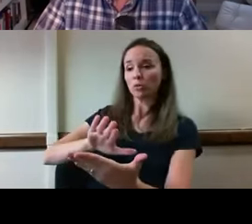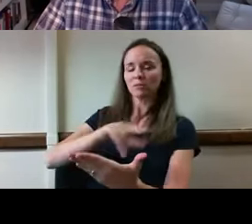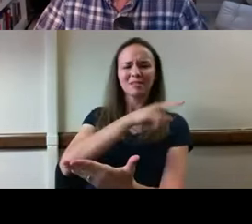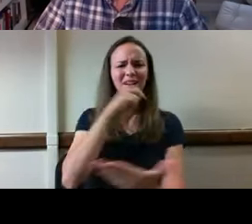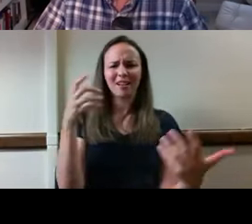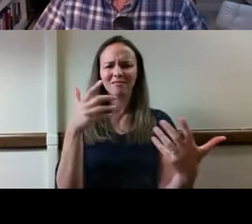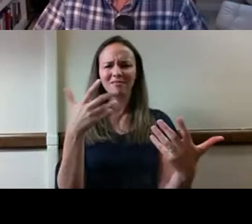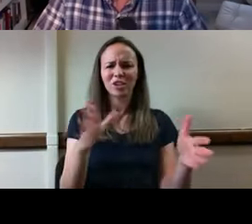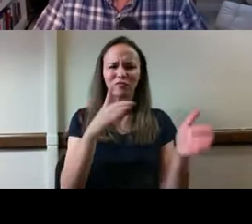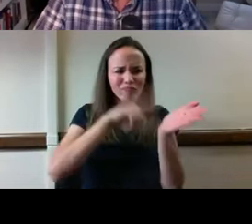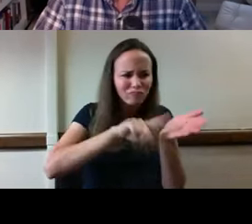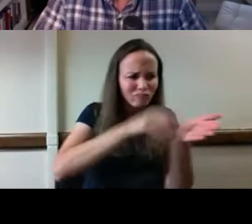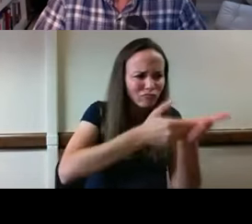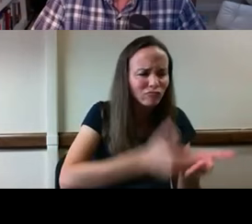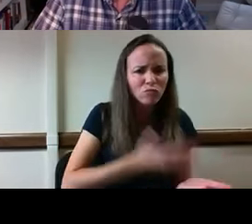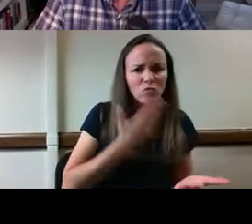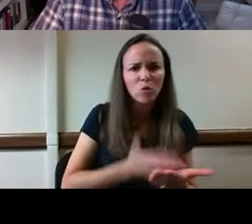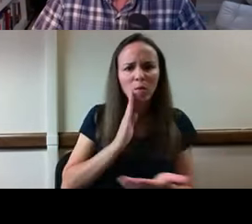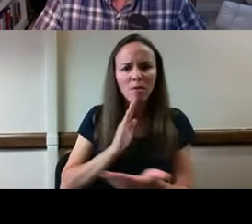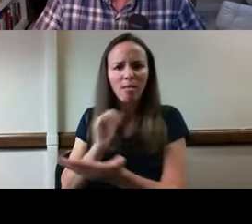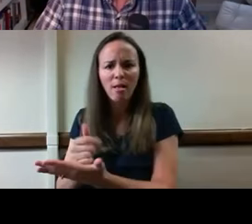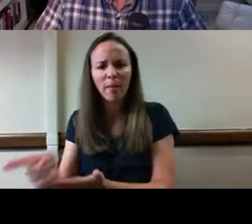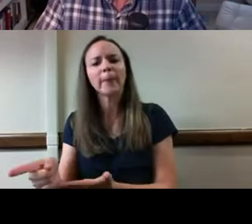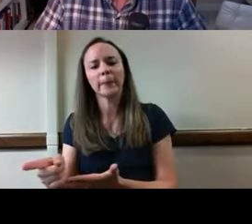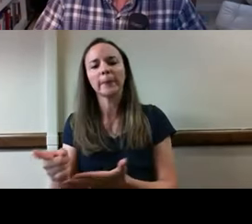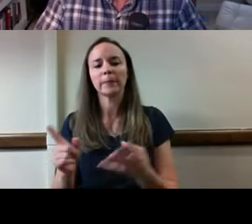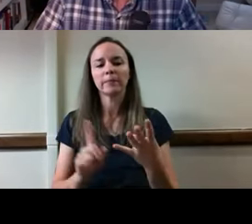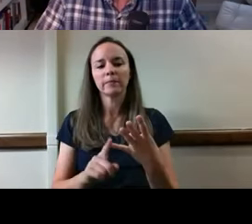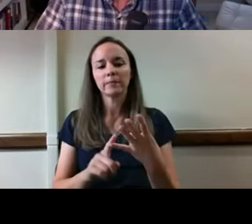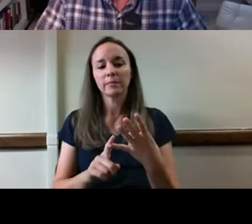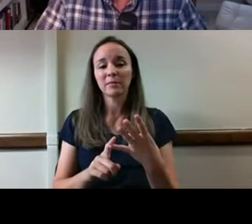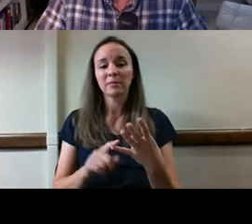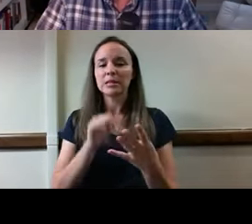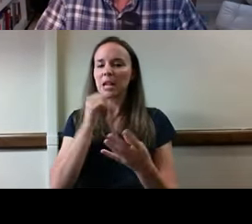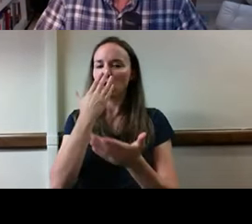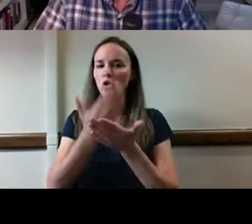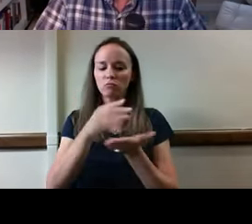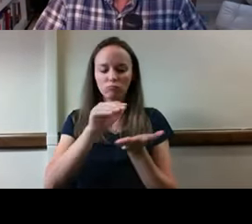Failure to keep accurate records. Again, that can be shown to lead to an injury.